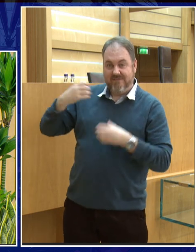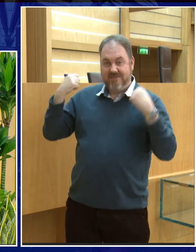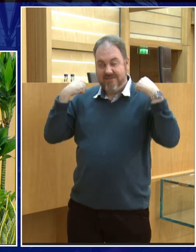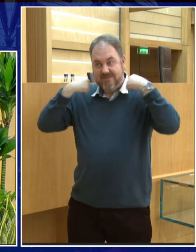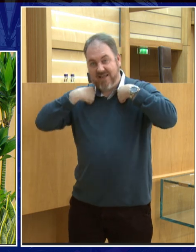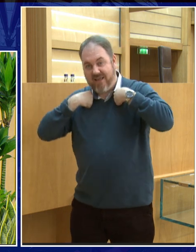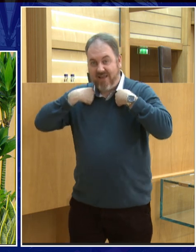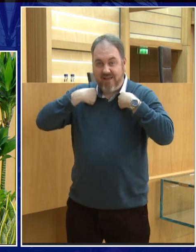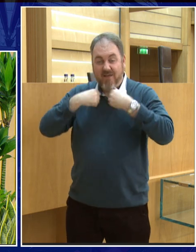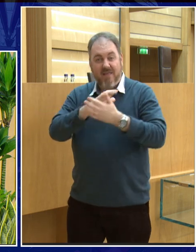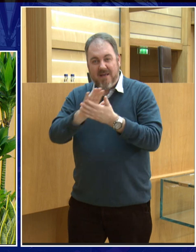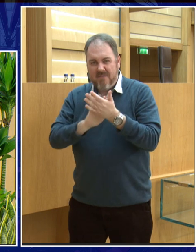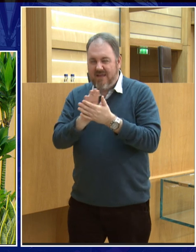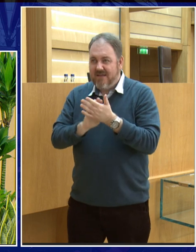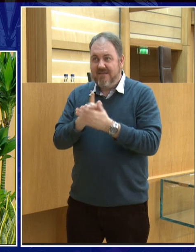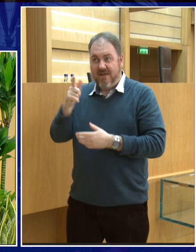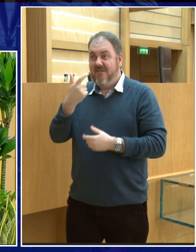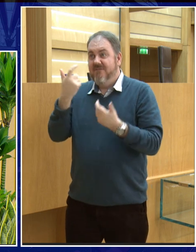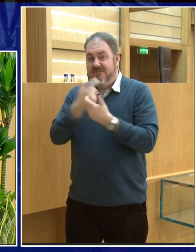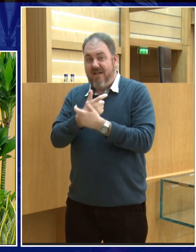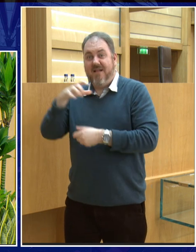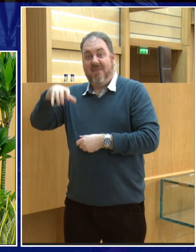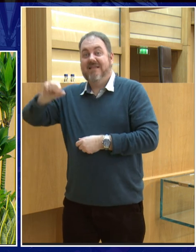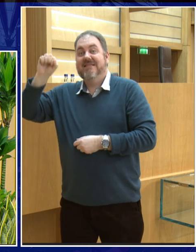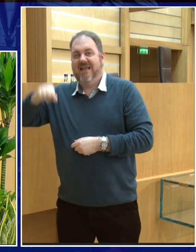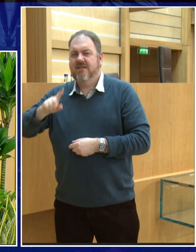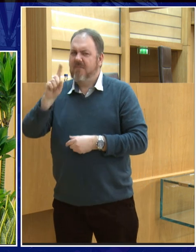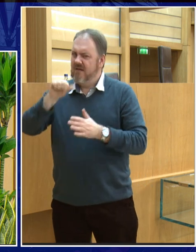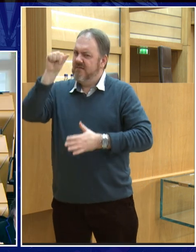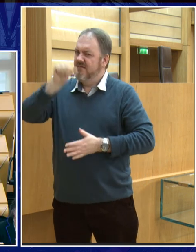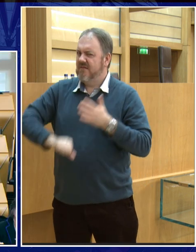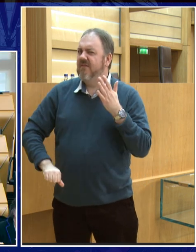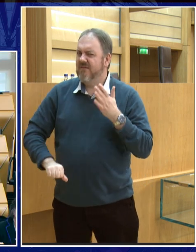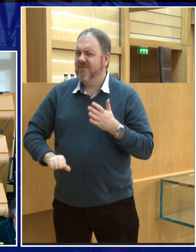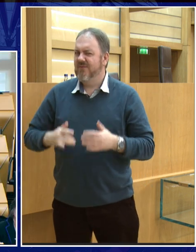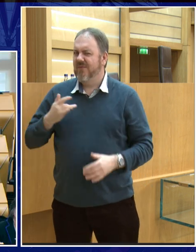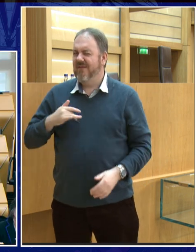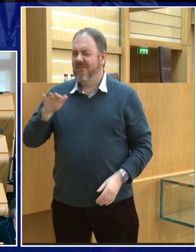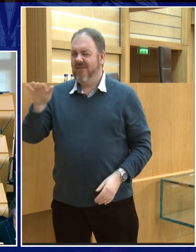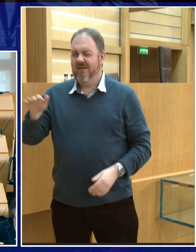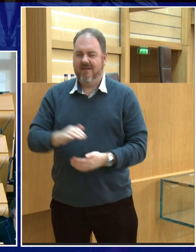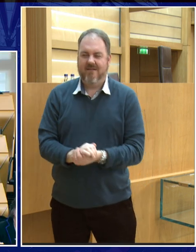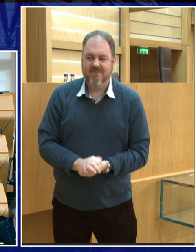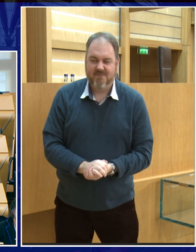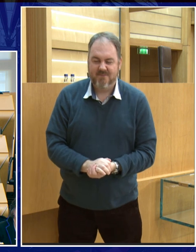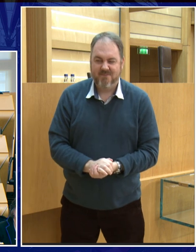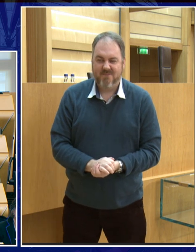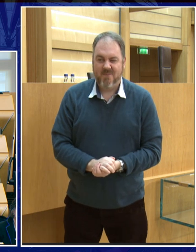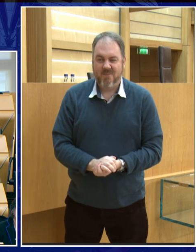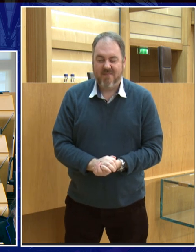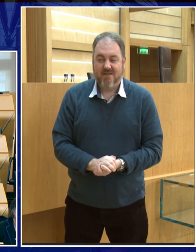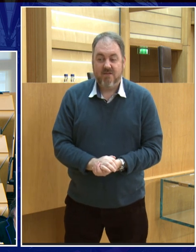on the Moon looks like fun, but it will be pretty challenging. So that's what they did. So 50 years ago, they sent the first people to the Moon.